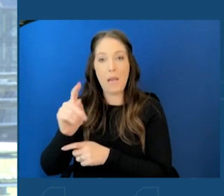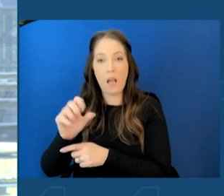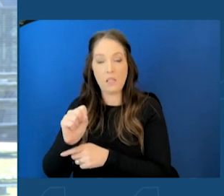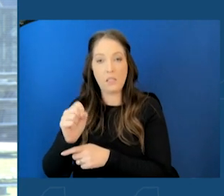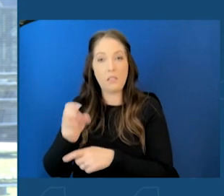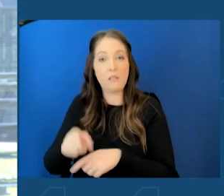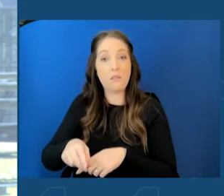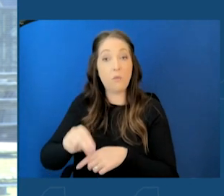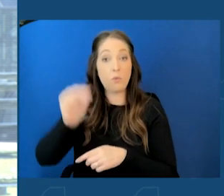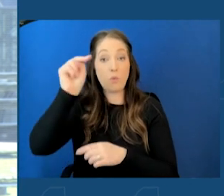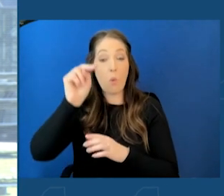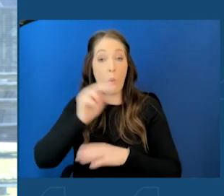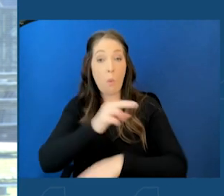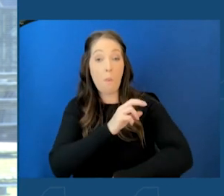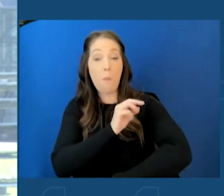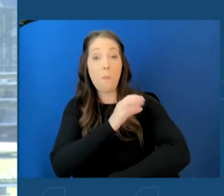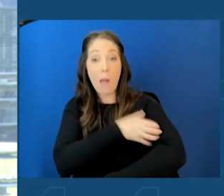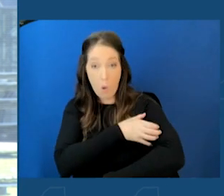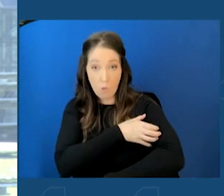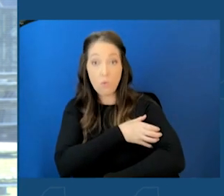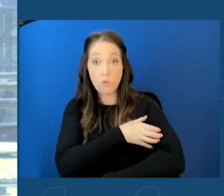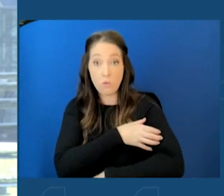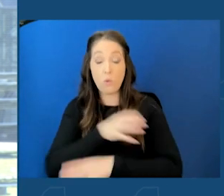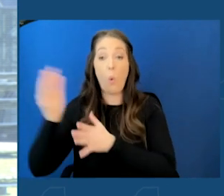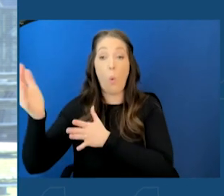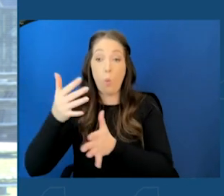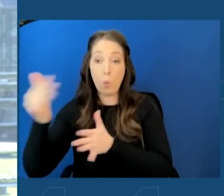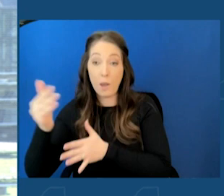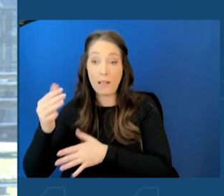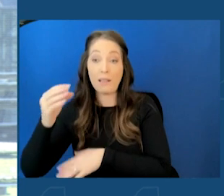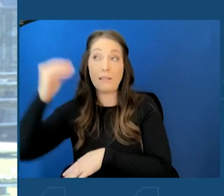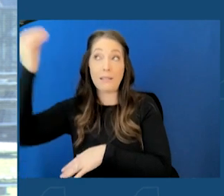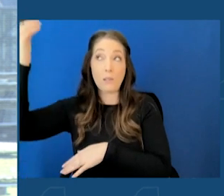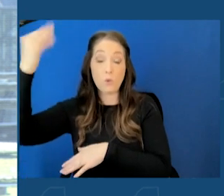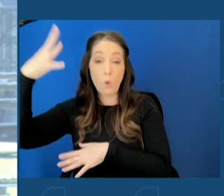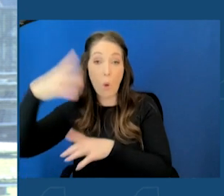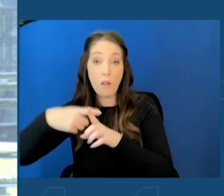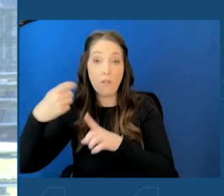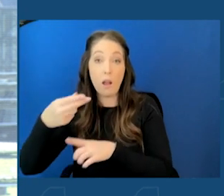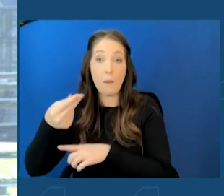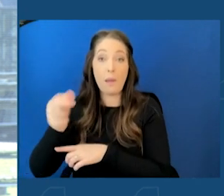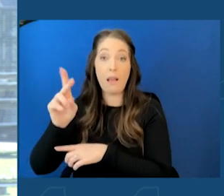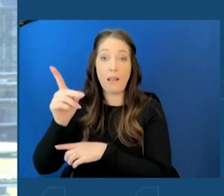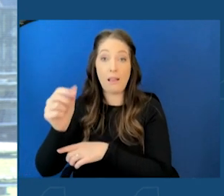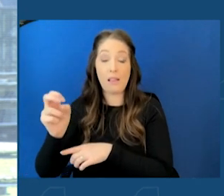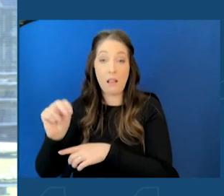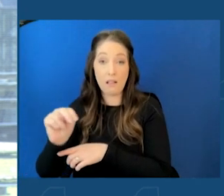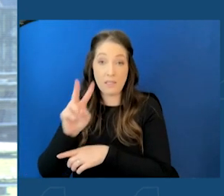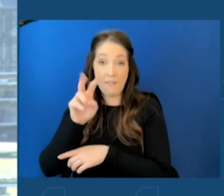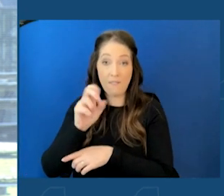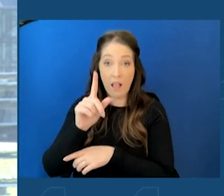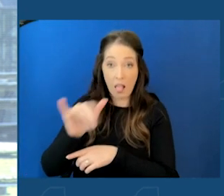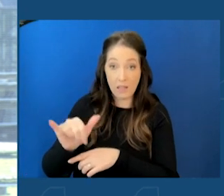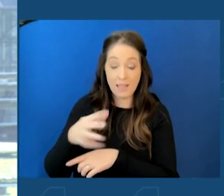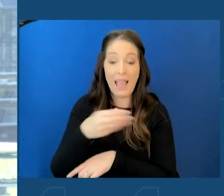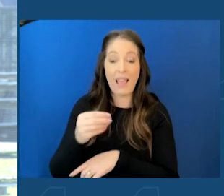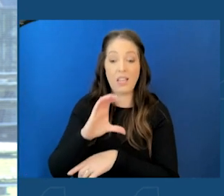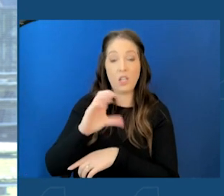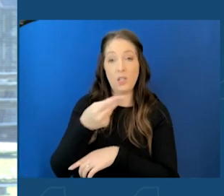wind and solar from the Hudson Valley, as well as the Champlain-Hudson line, bringing